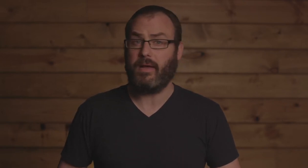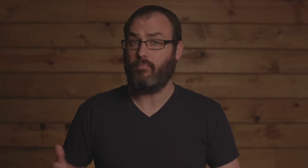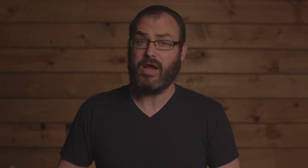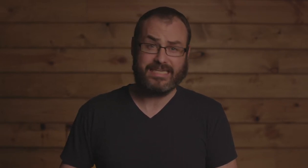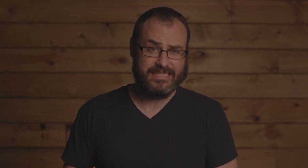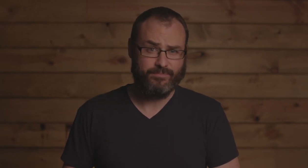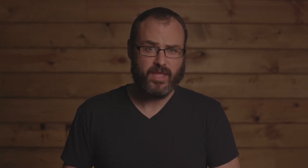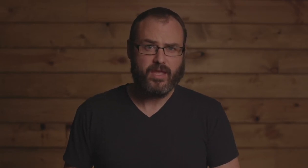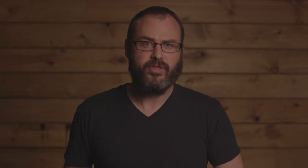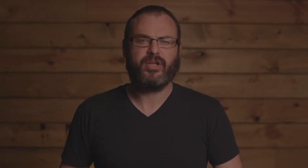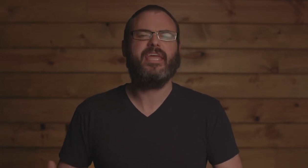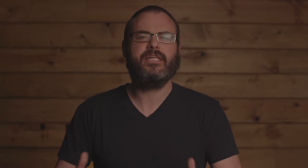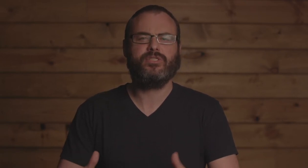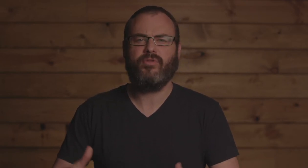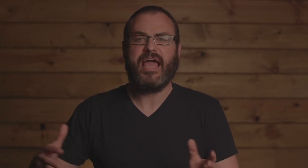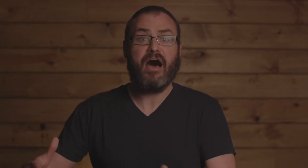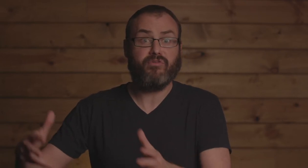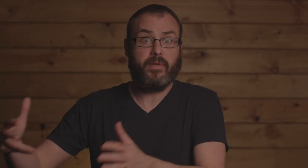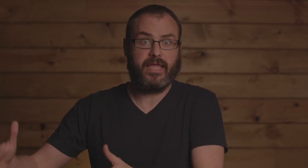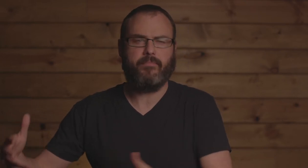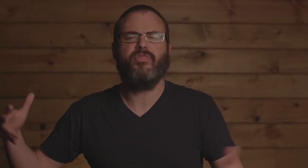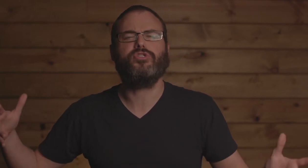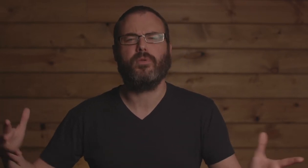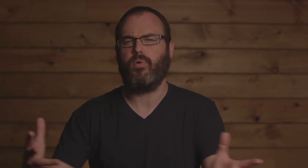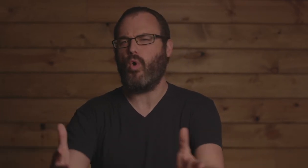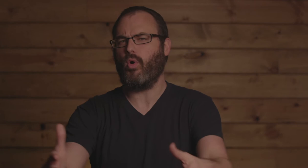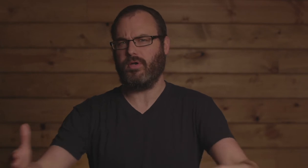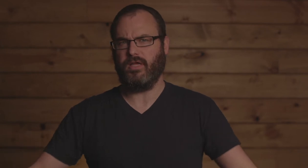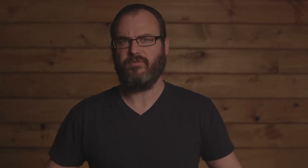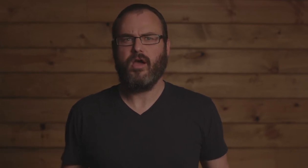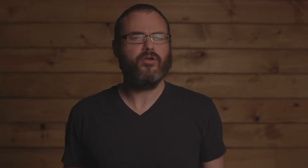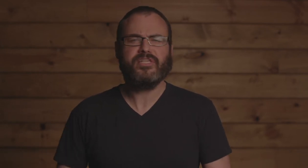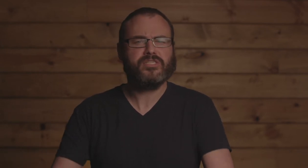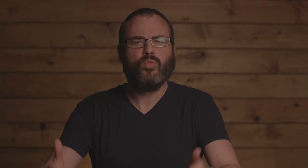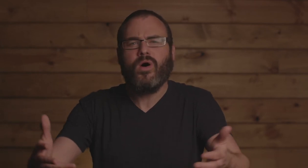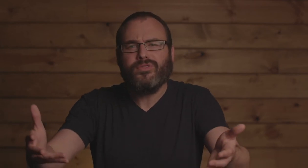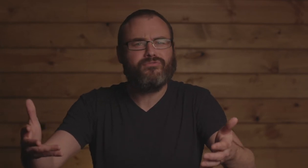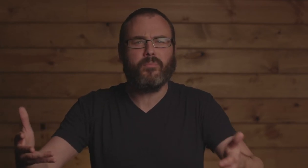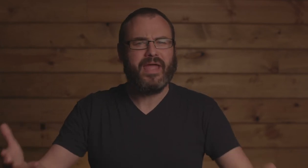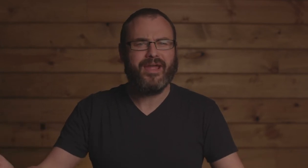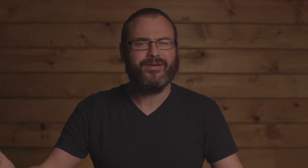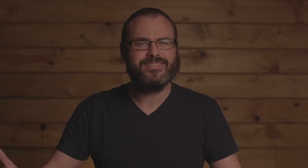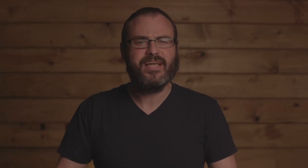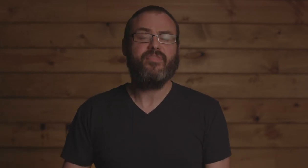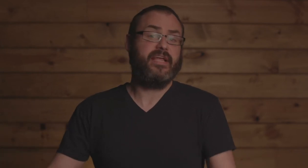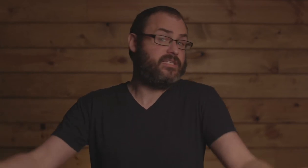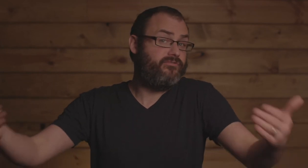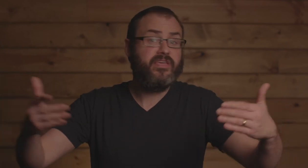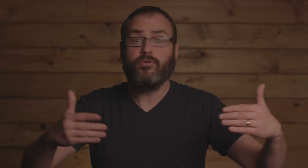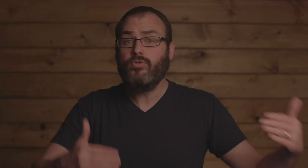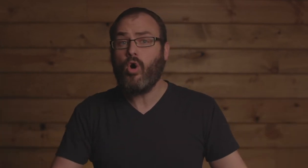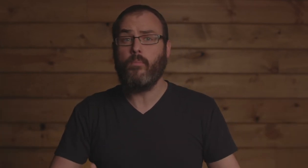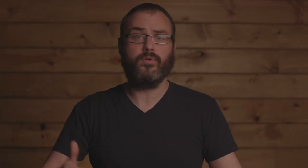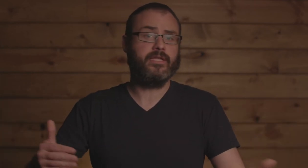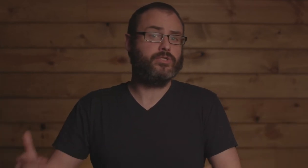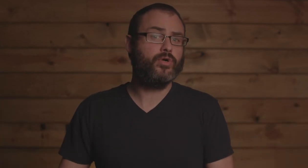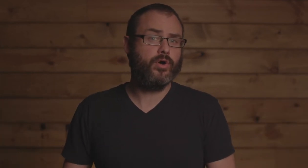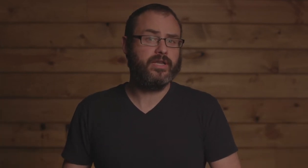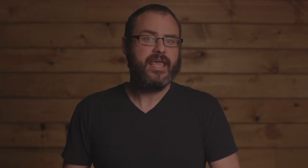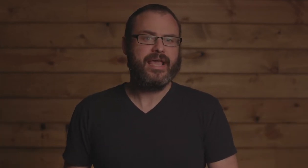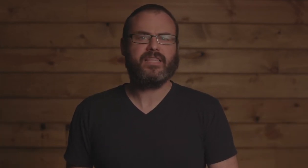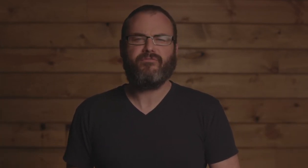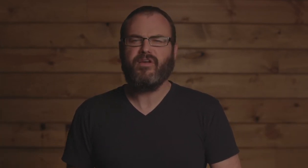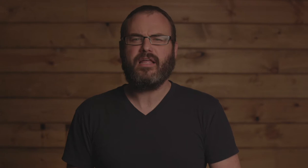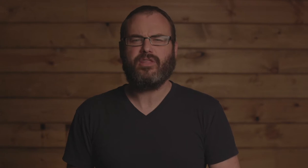Munchausen by proxy. Their kids are in the alphabet game and they're supportive. Aren't they such wonderful parents? They get to feel noble and